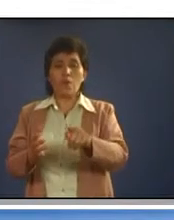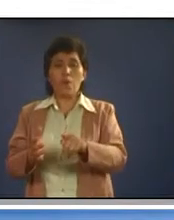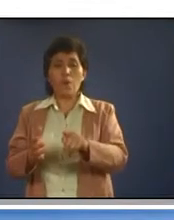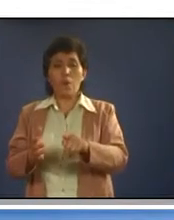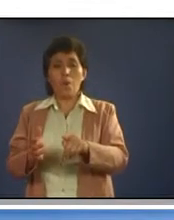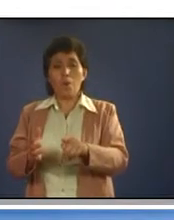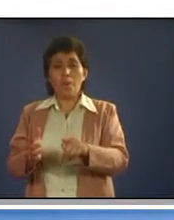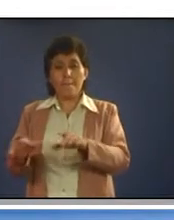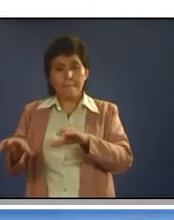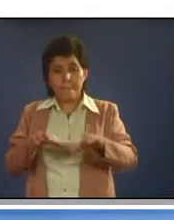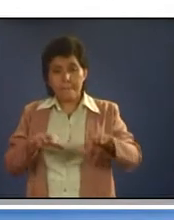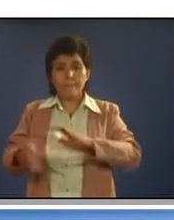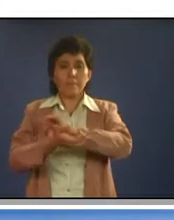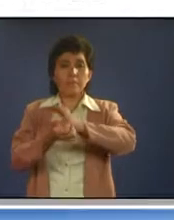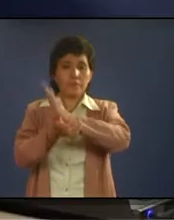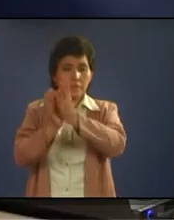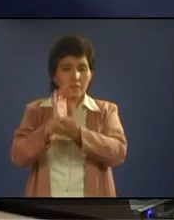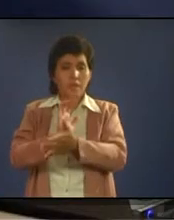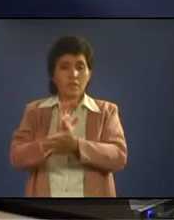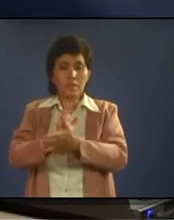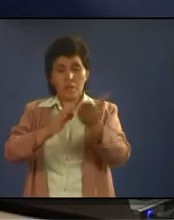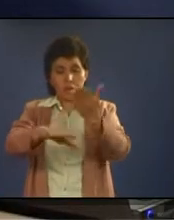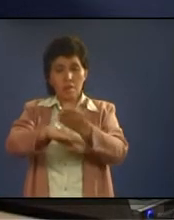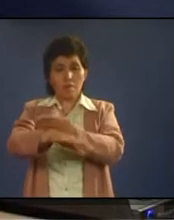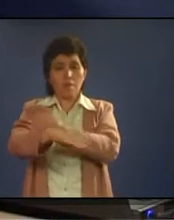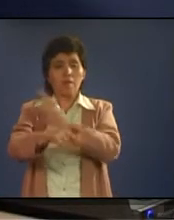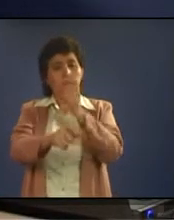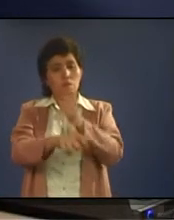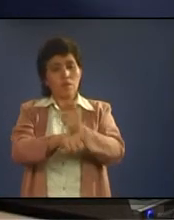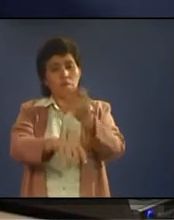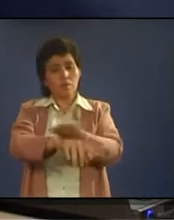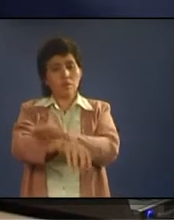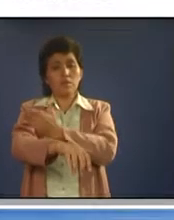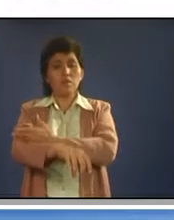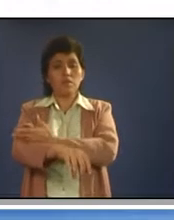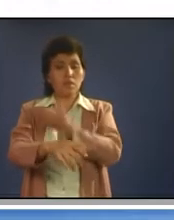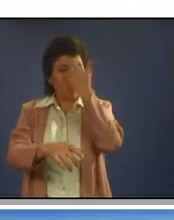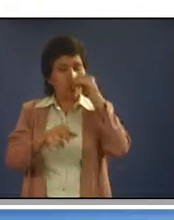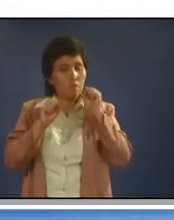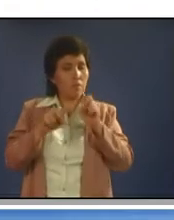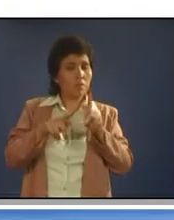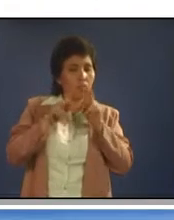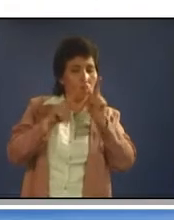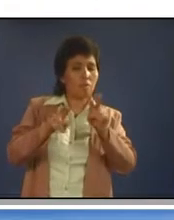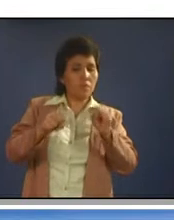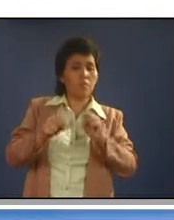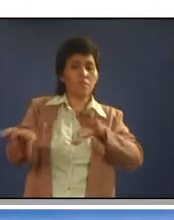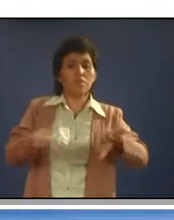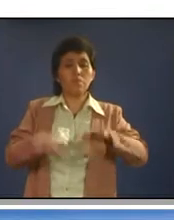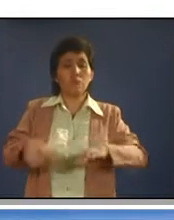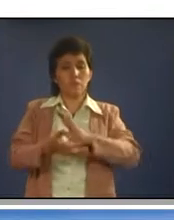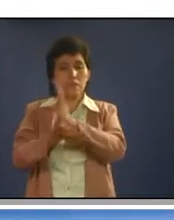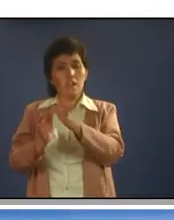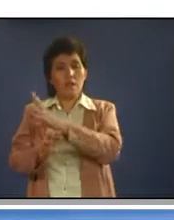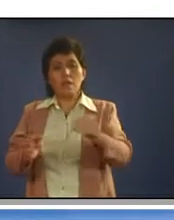presence of others, okay? Also it occurs in a simple and well-learned